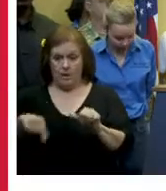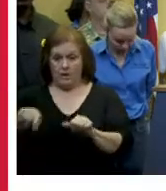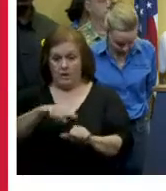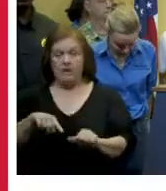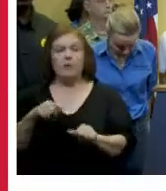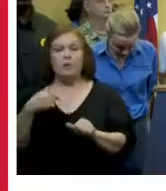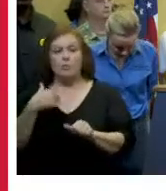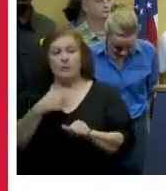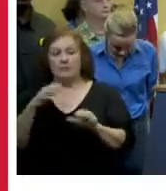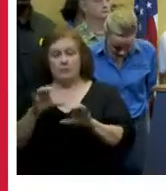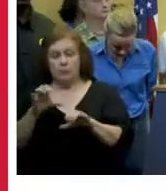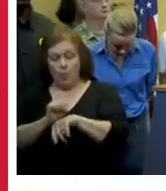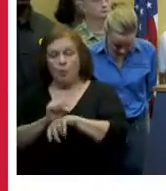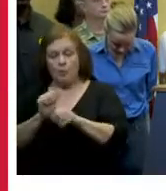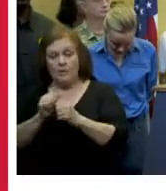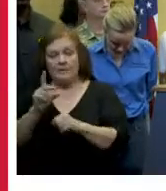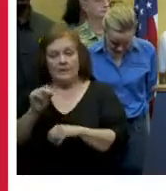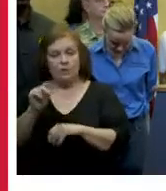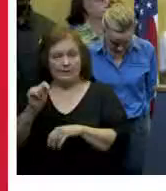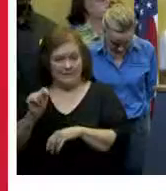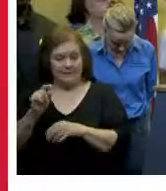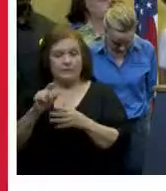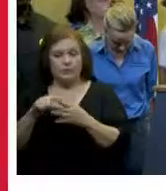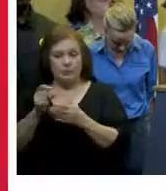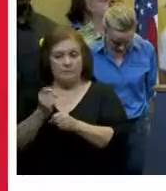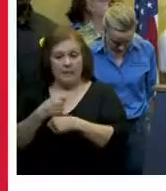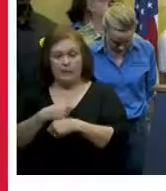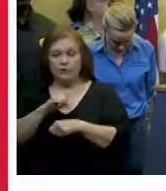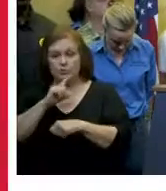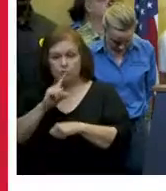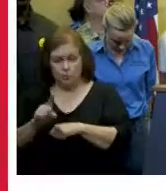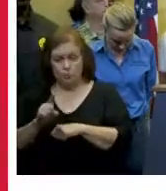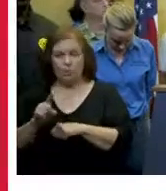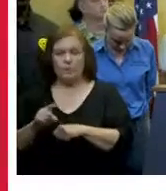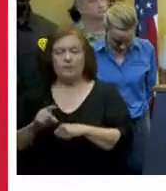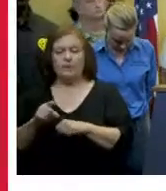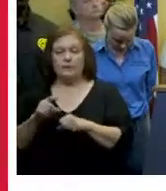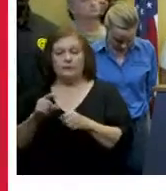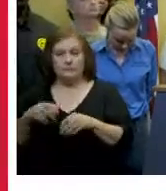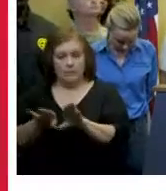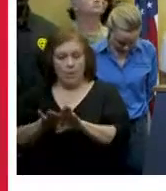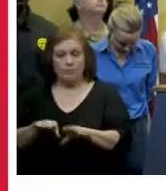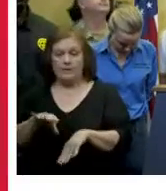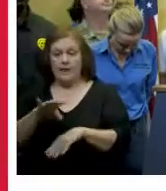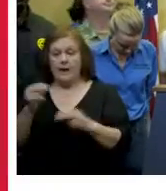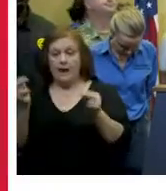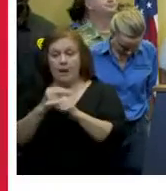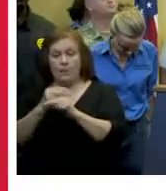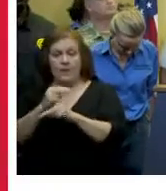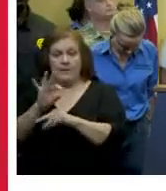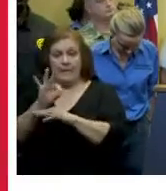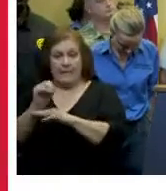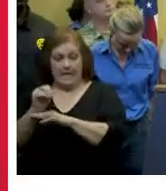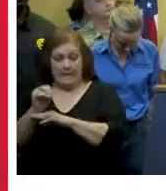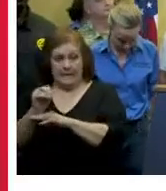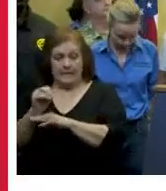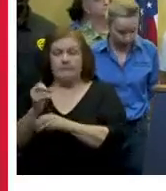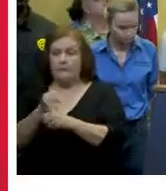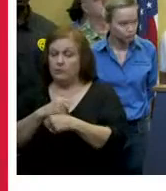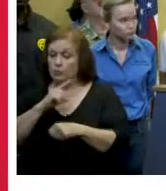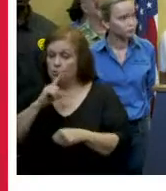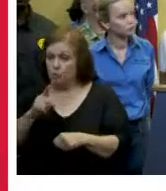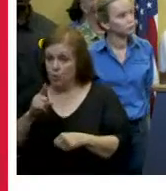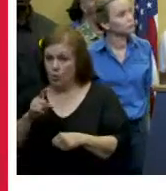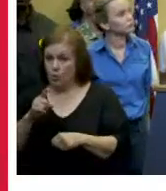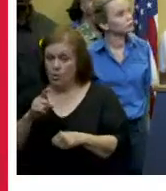in coordination with dotd we continue to monitor the situation at highway 90 it is a possibility that we close highway 90